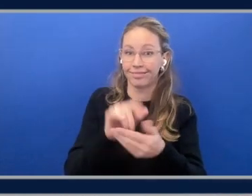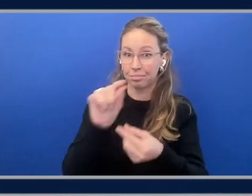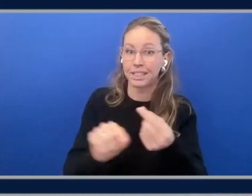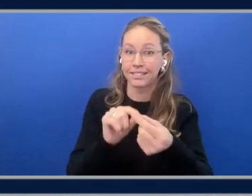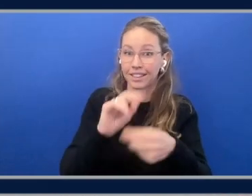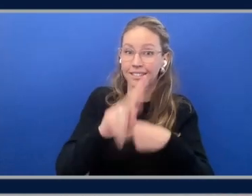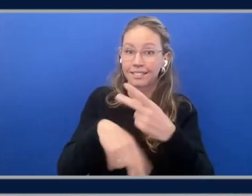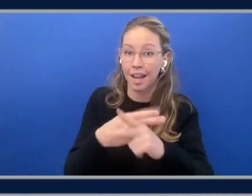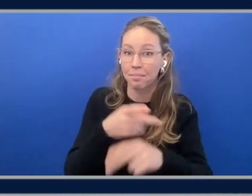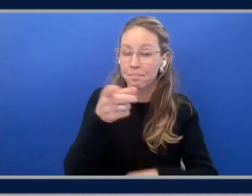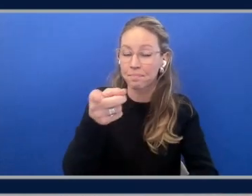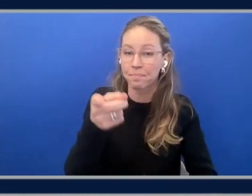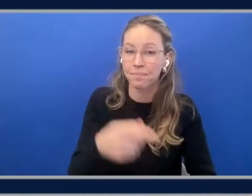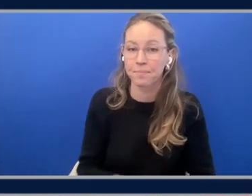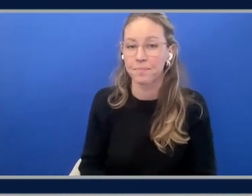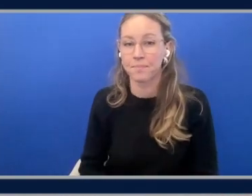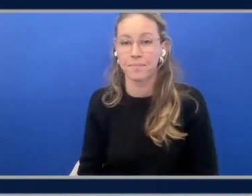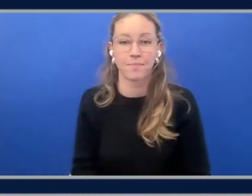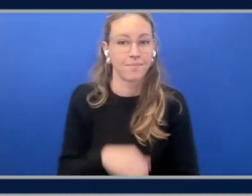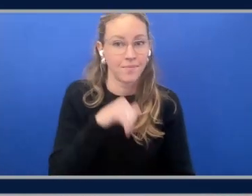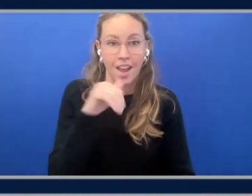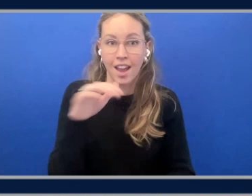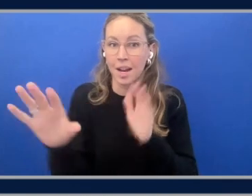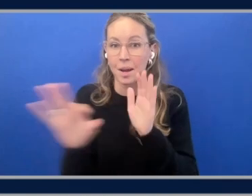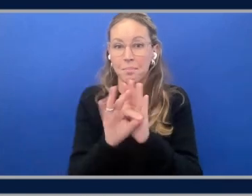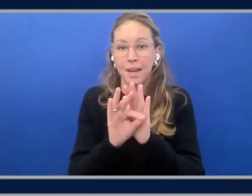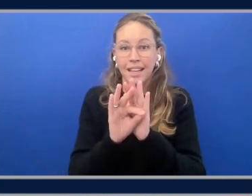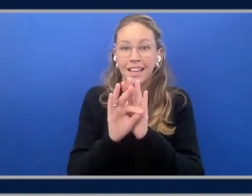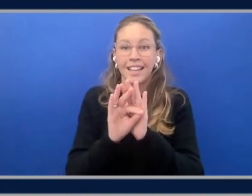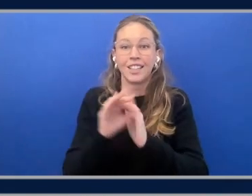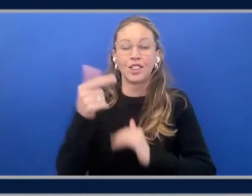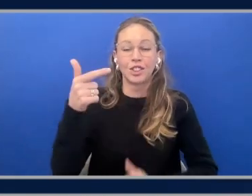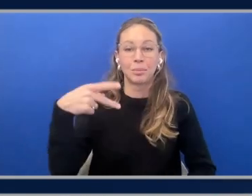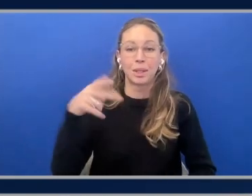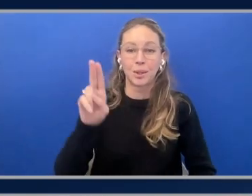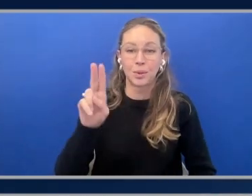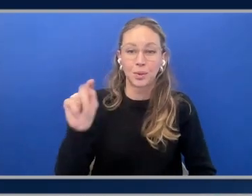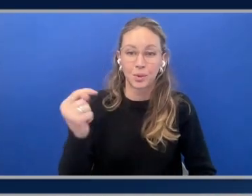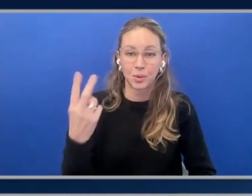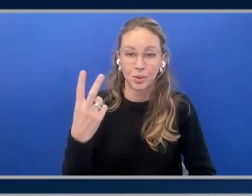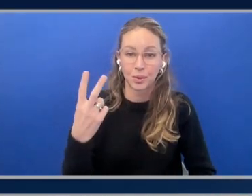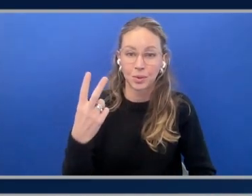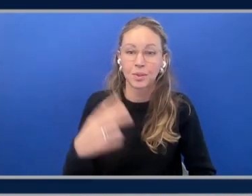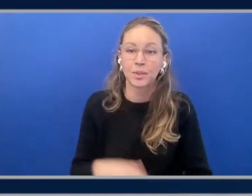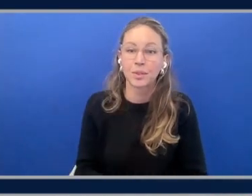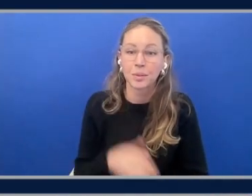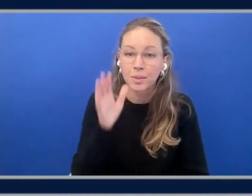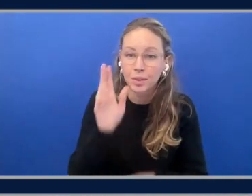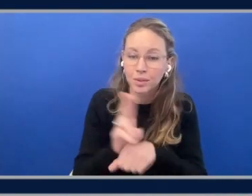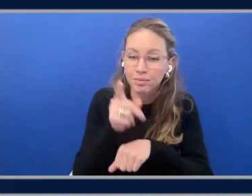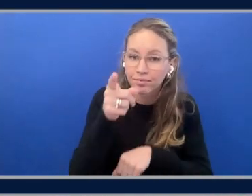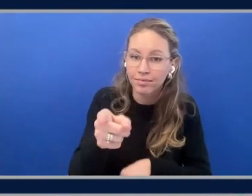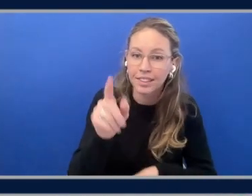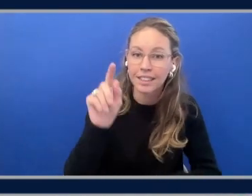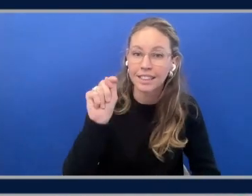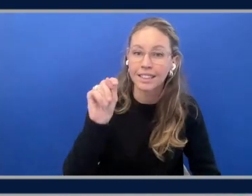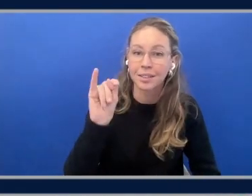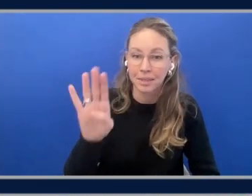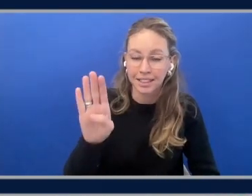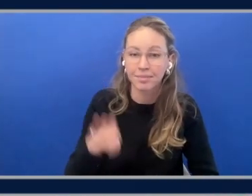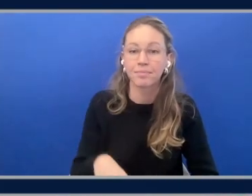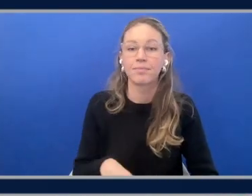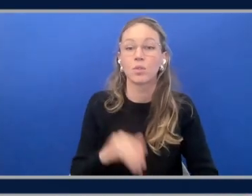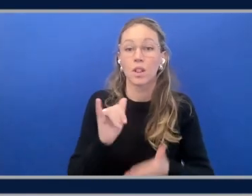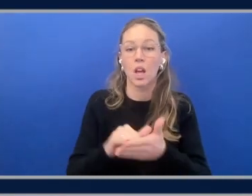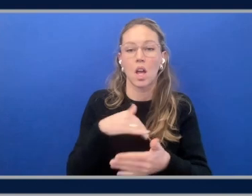So here we're going to not choose GPU. We're going to hop over to tier N248XL. For platform, you have a variety of options